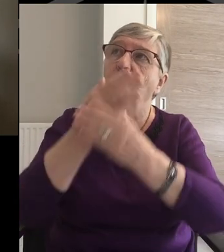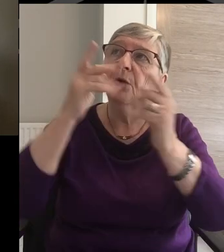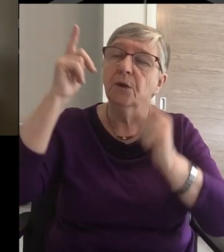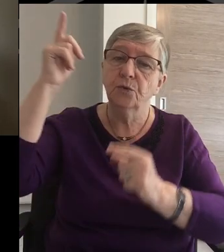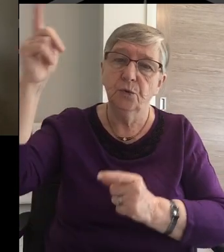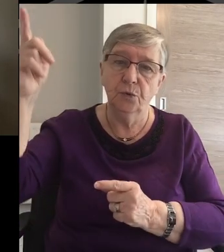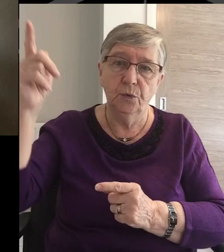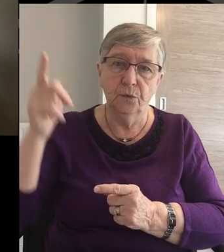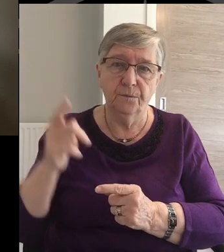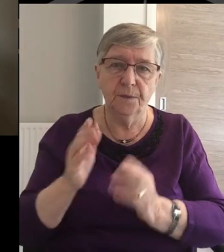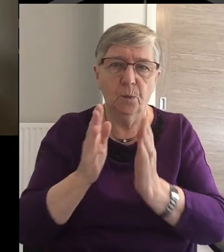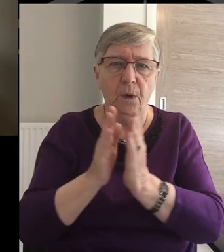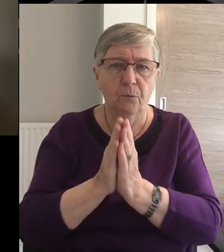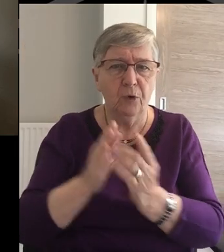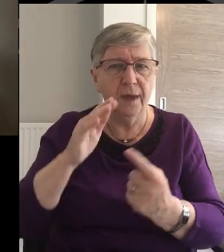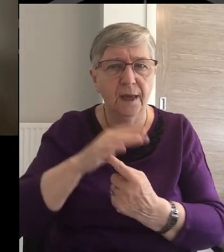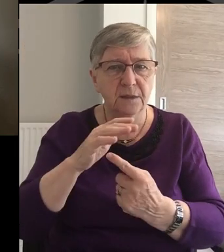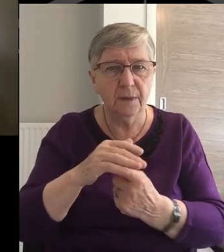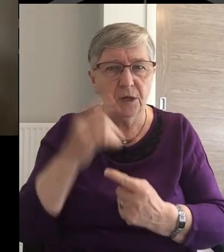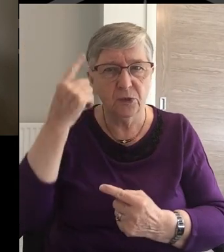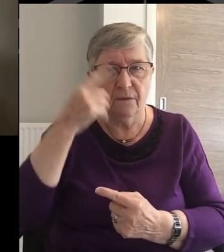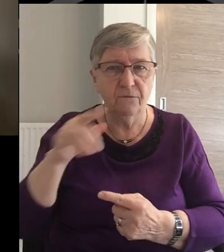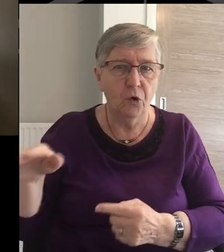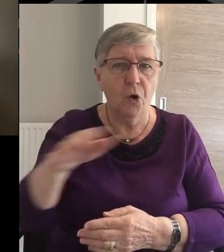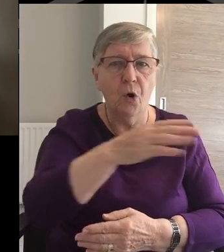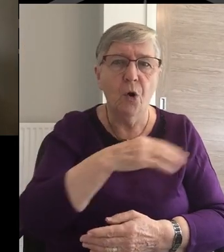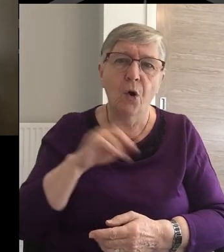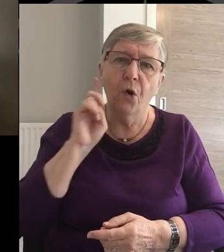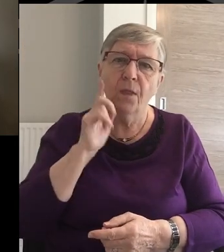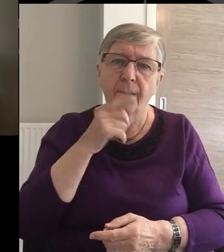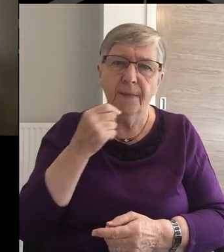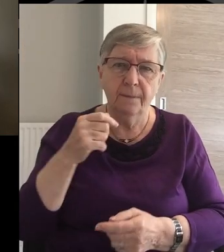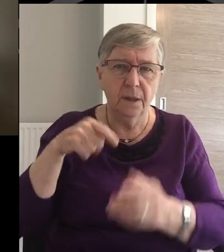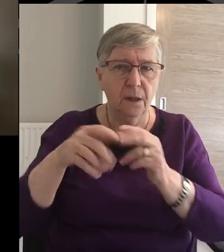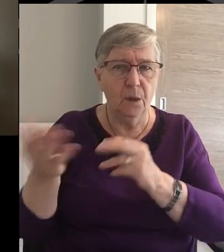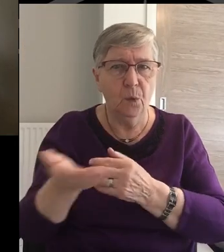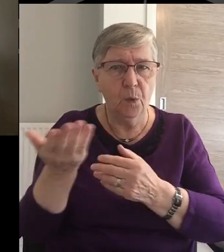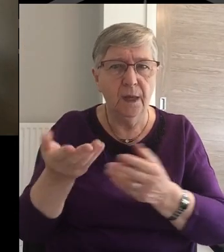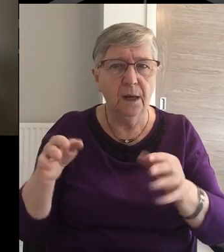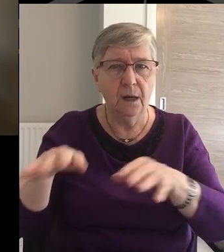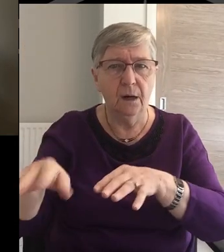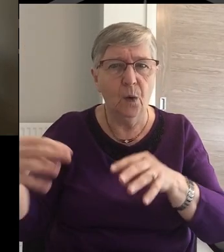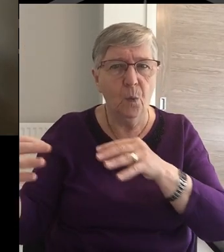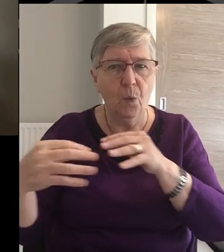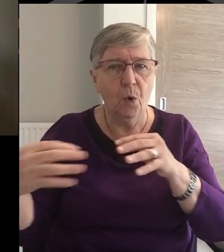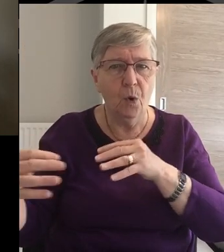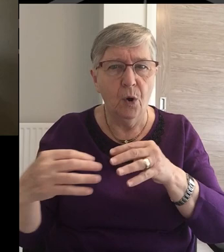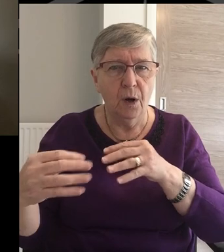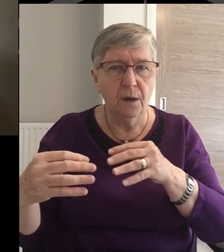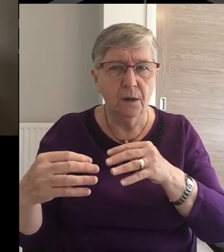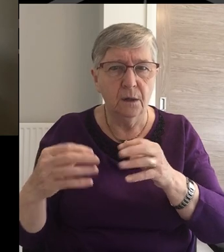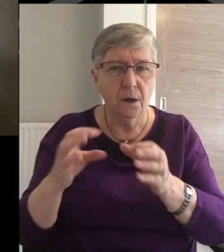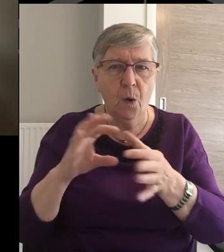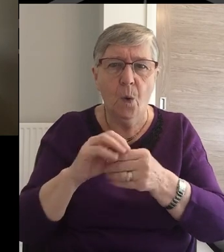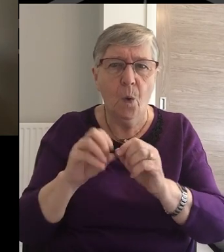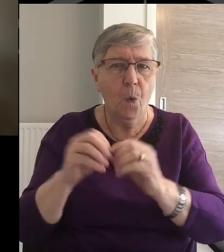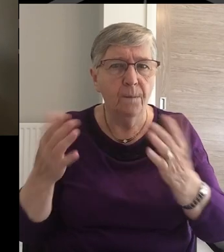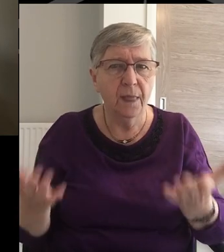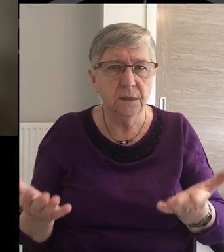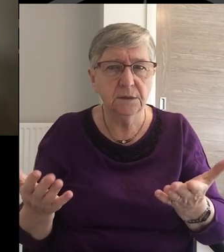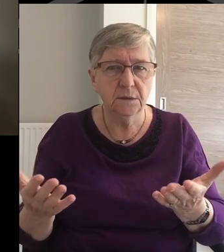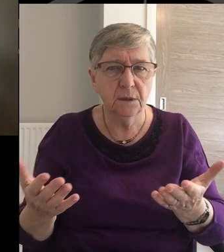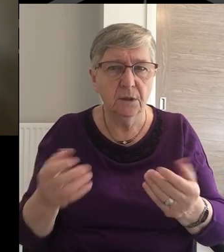We pray especially for all the people in war-torn countries The homeless and displaced